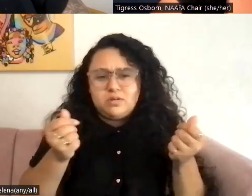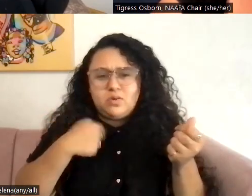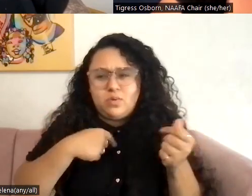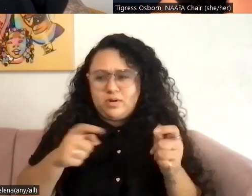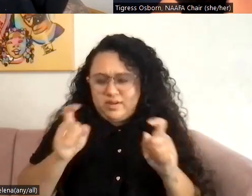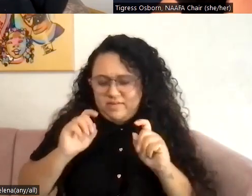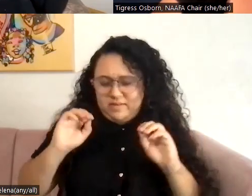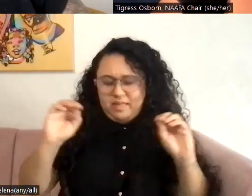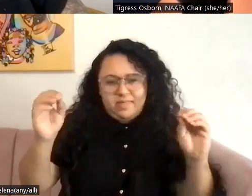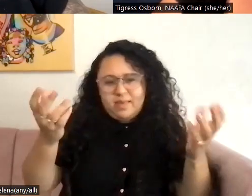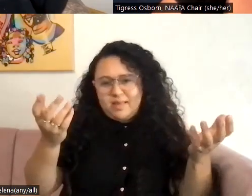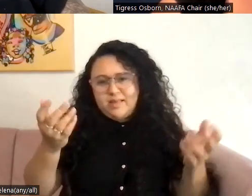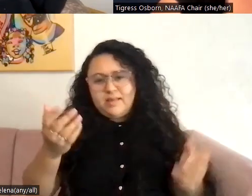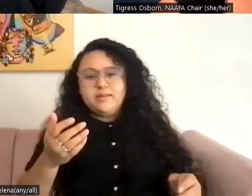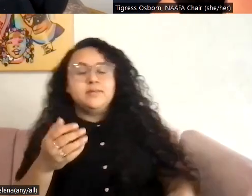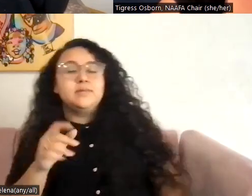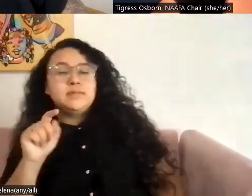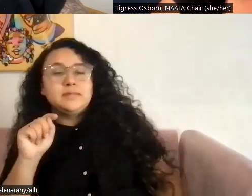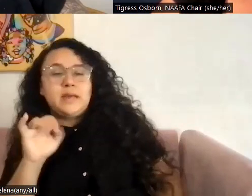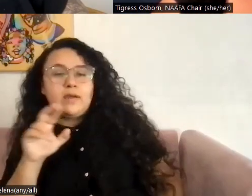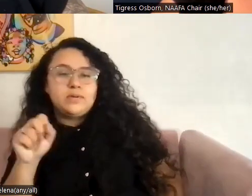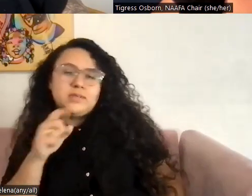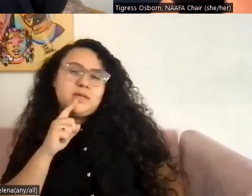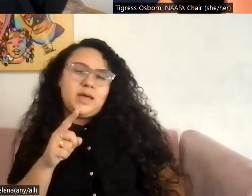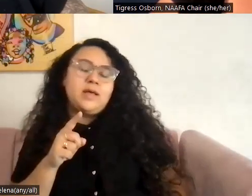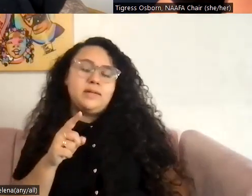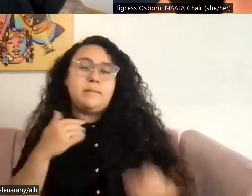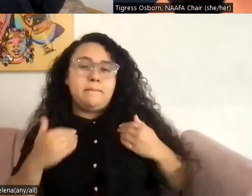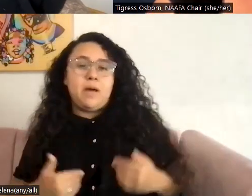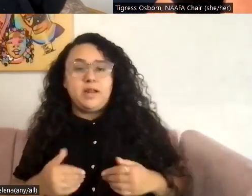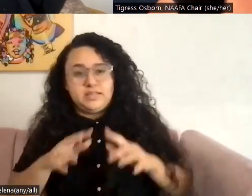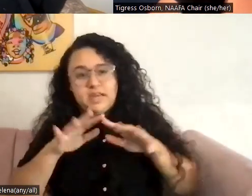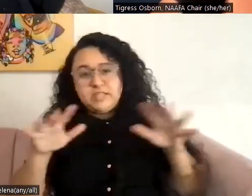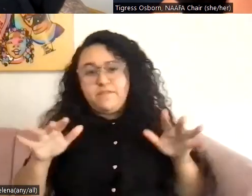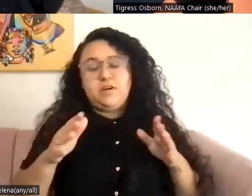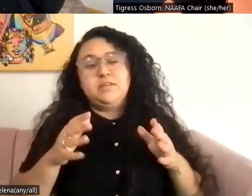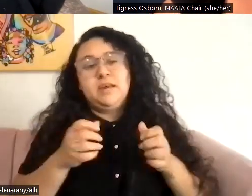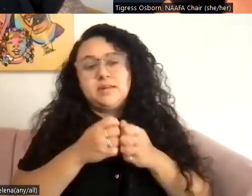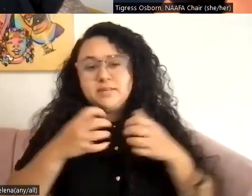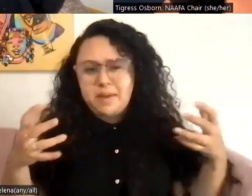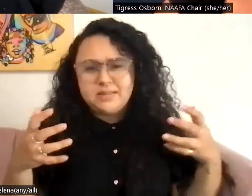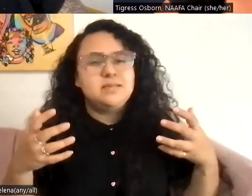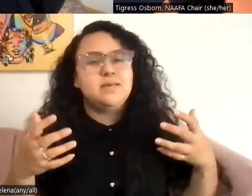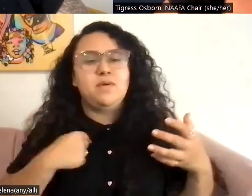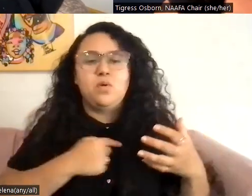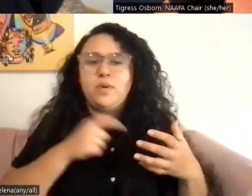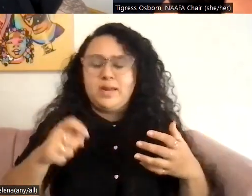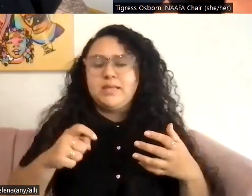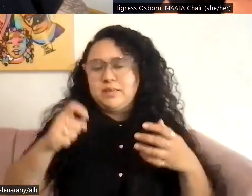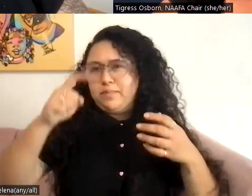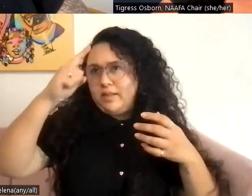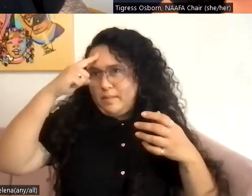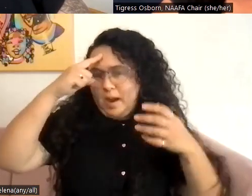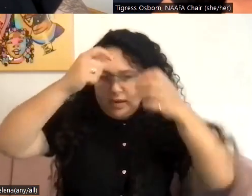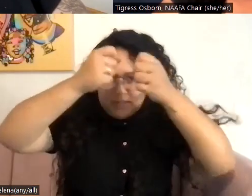none. Right. That bodies are diverse and expansive, literally. And that we have to be expansive in our thinking